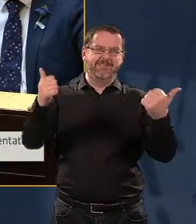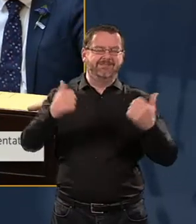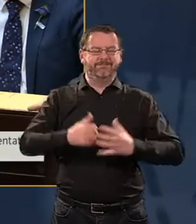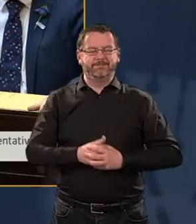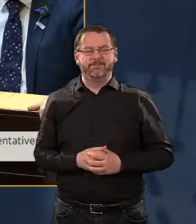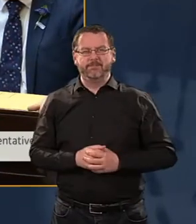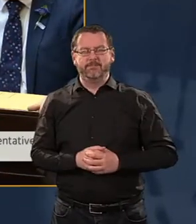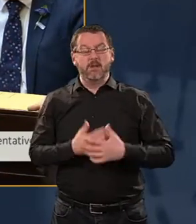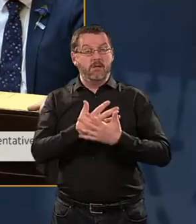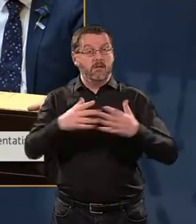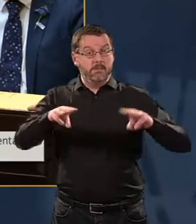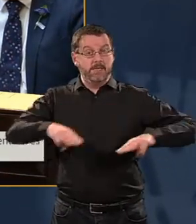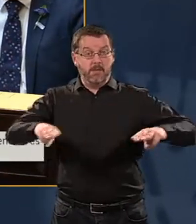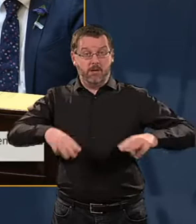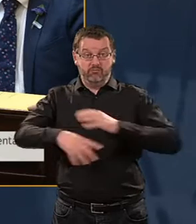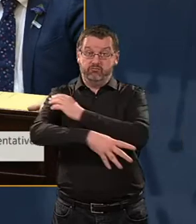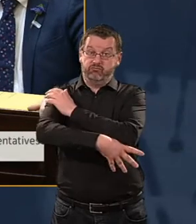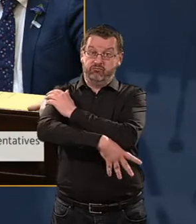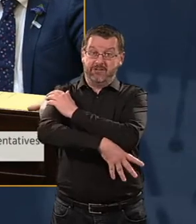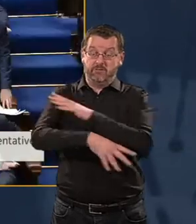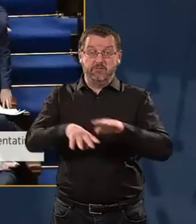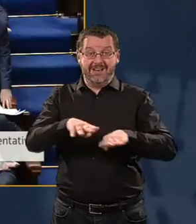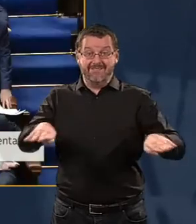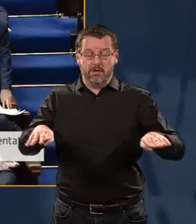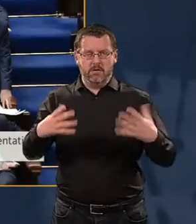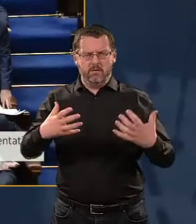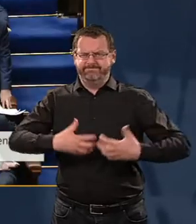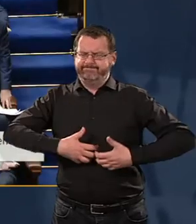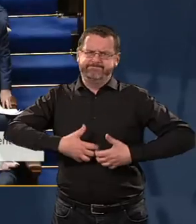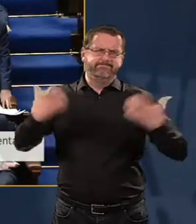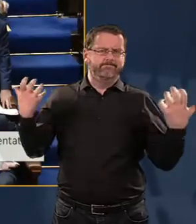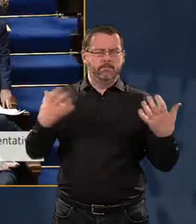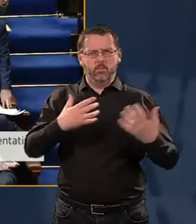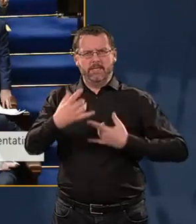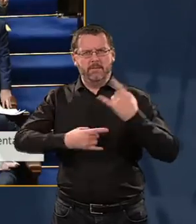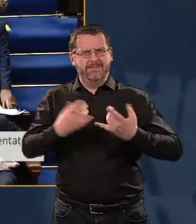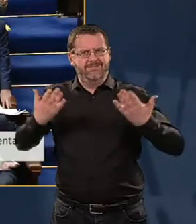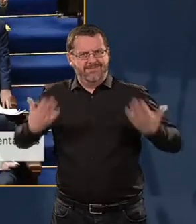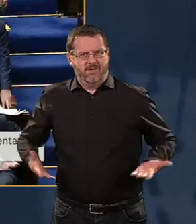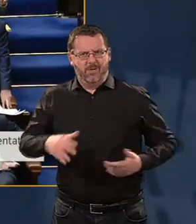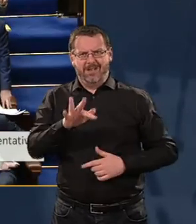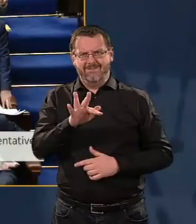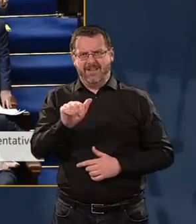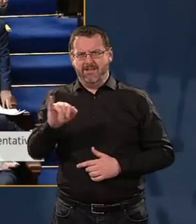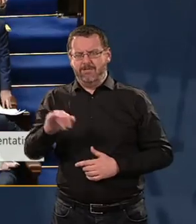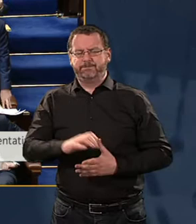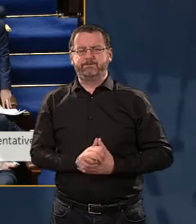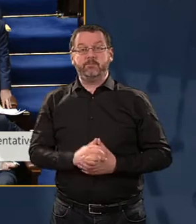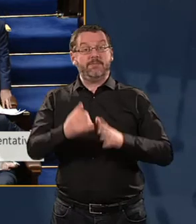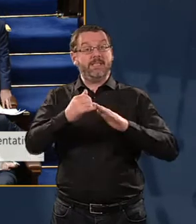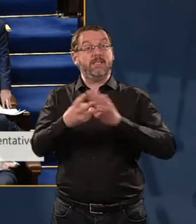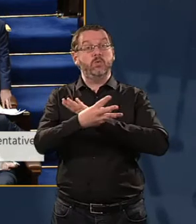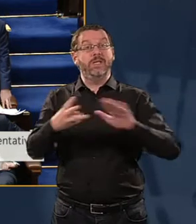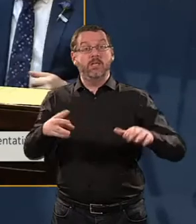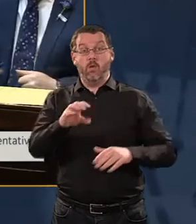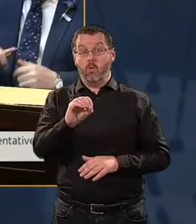Many people at ground level now are extremely angry at the current state of affairs. Last week's appearance before the Oireachtas